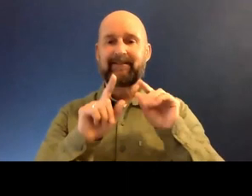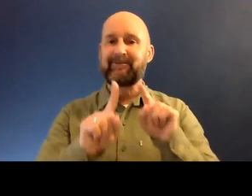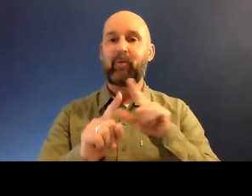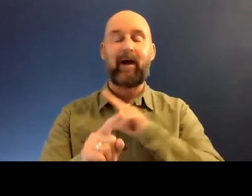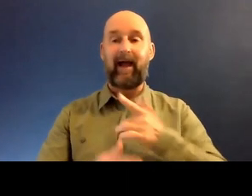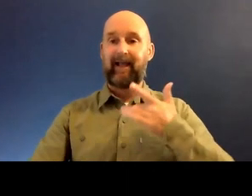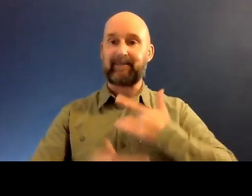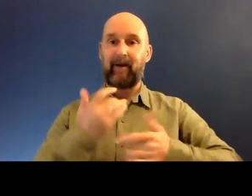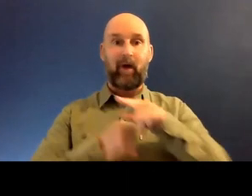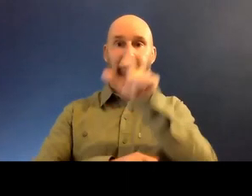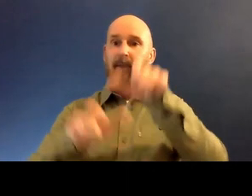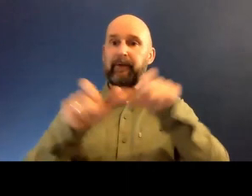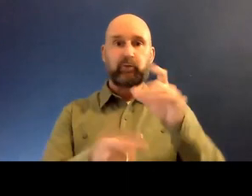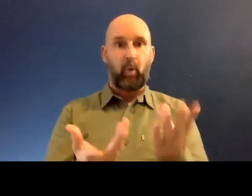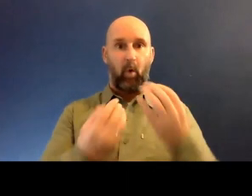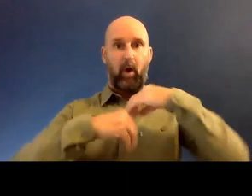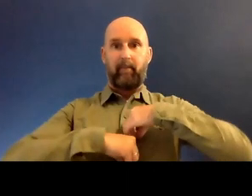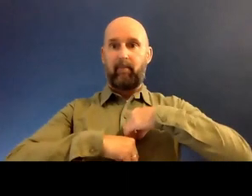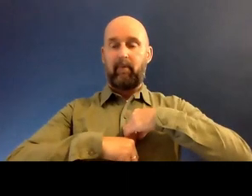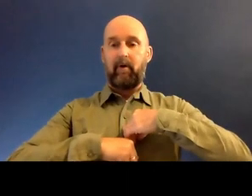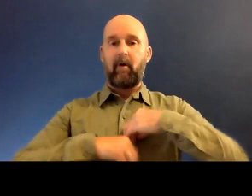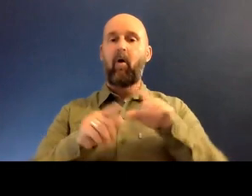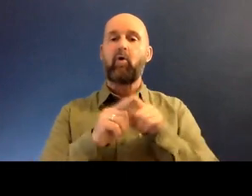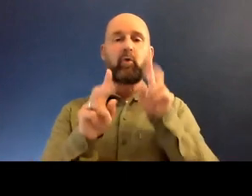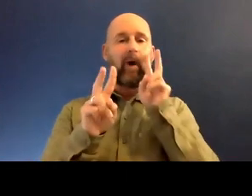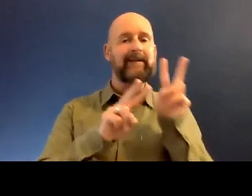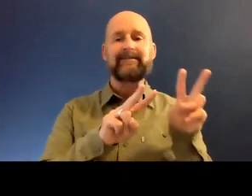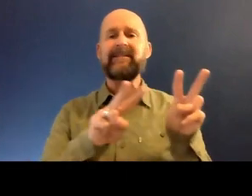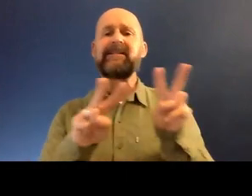inspired by the students. But also, I get to see how,